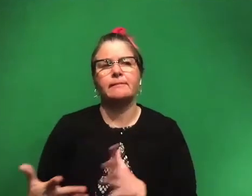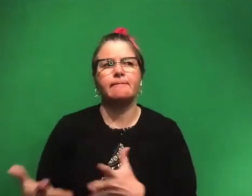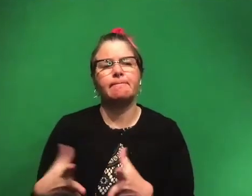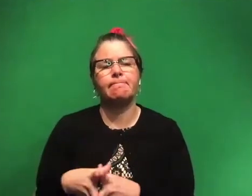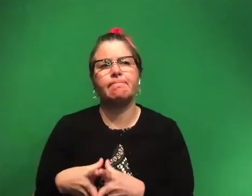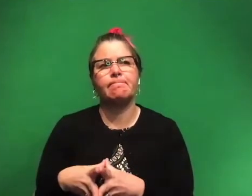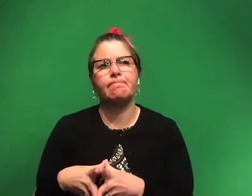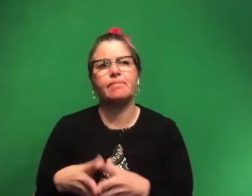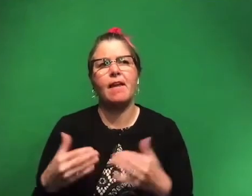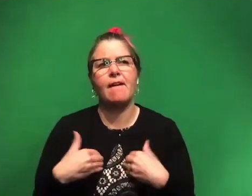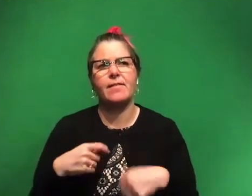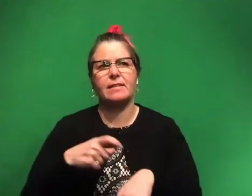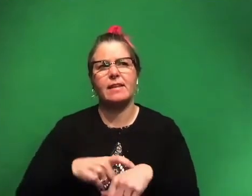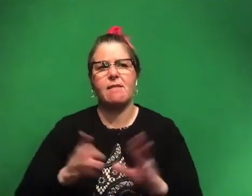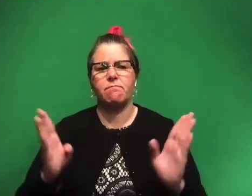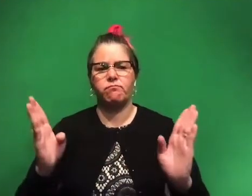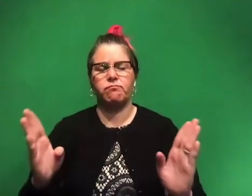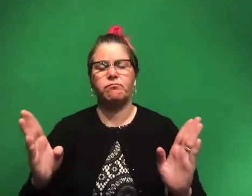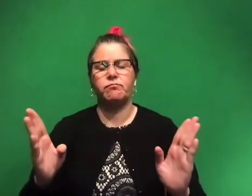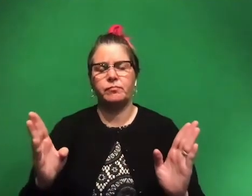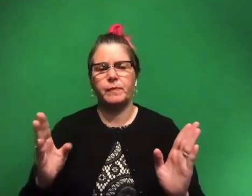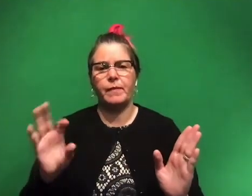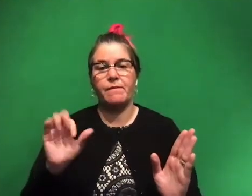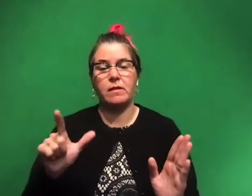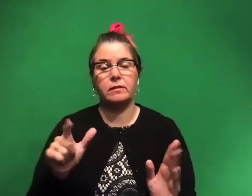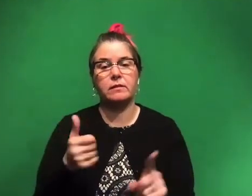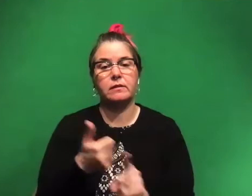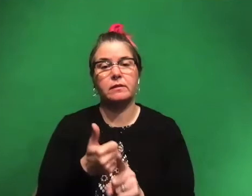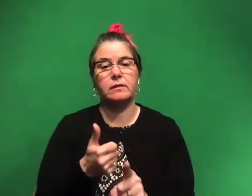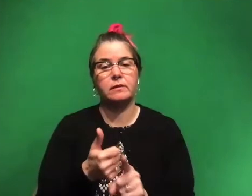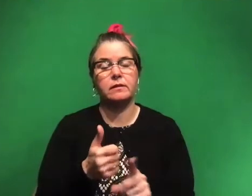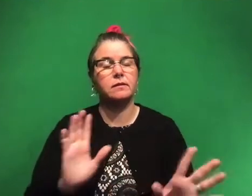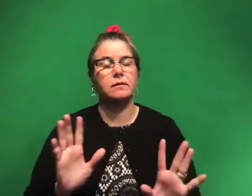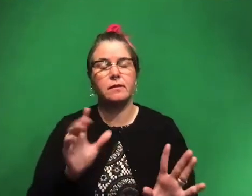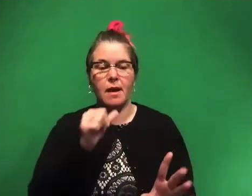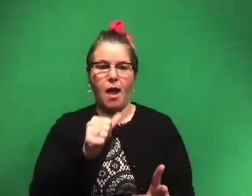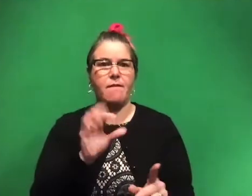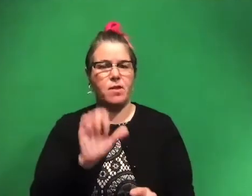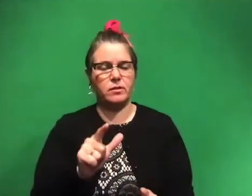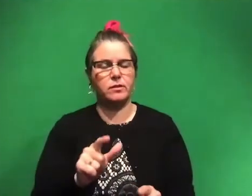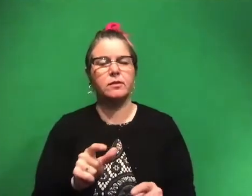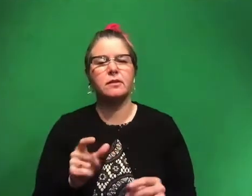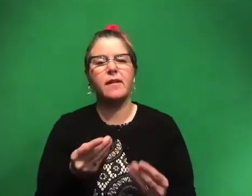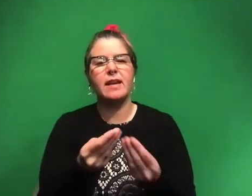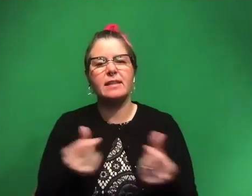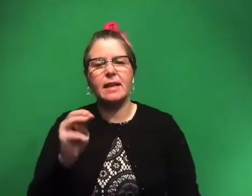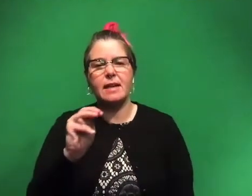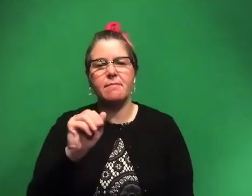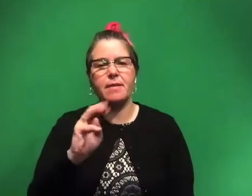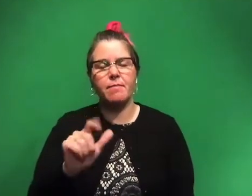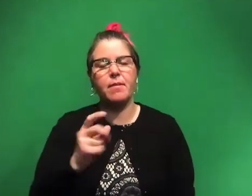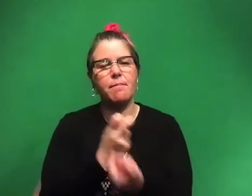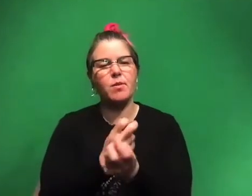There's a timeframe where fossils are not fossils. So there are actually some extinct mammal bones that are not